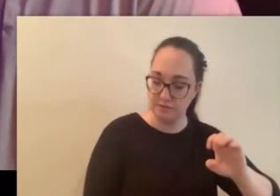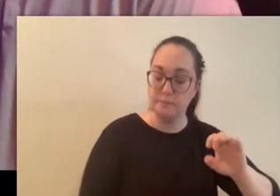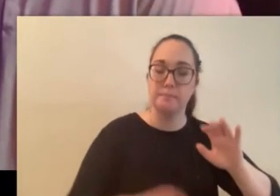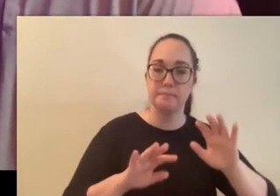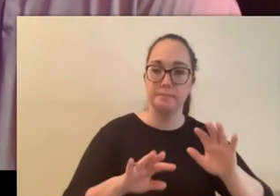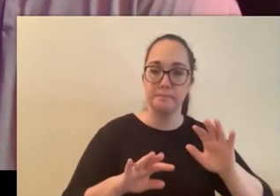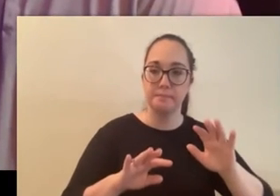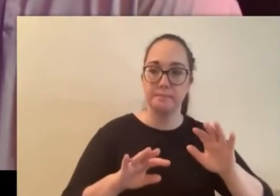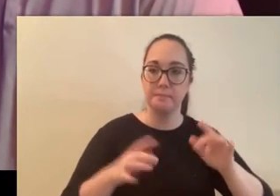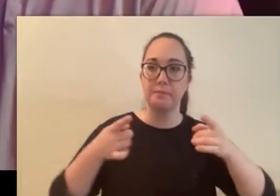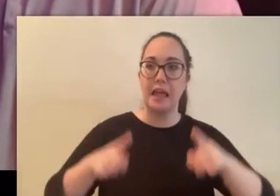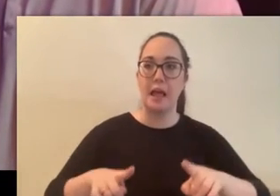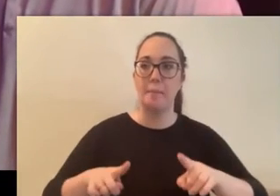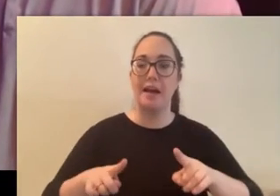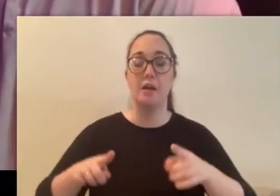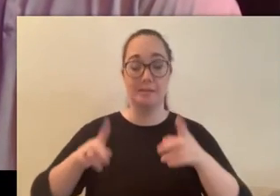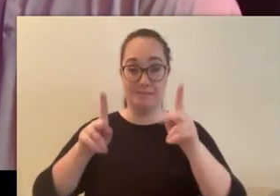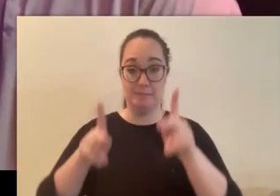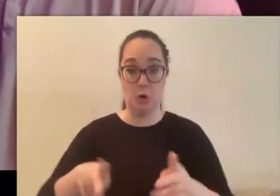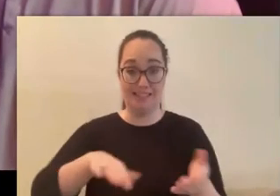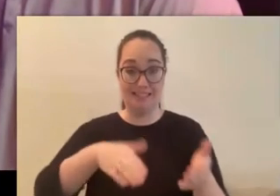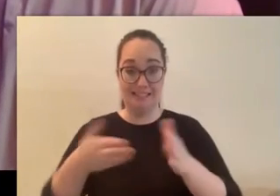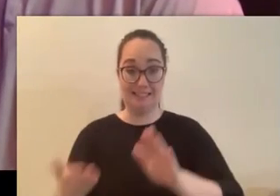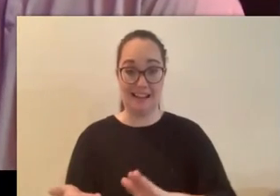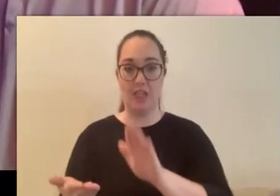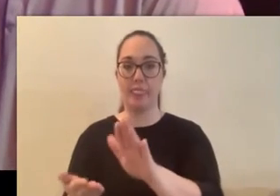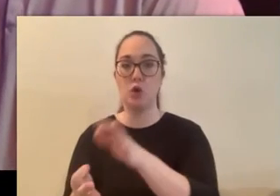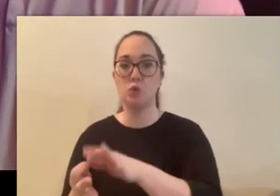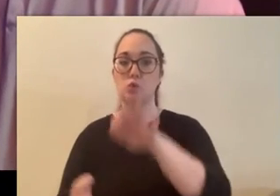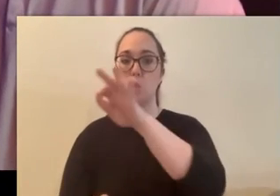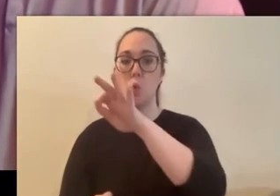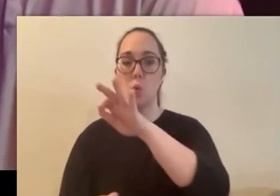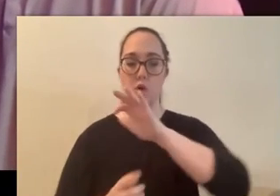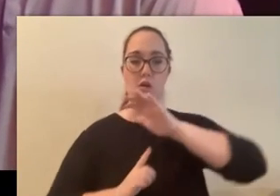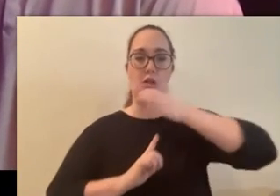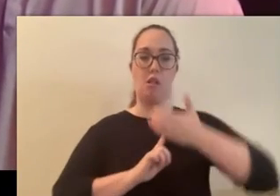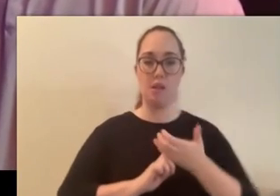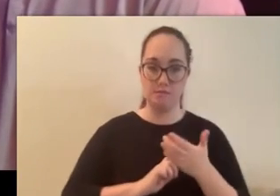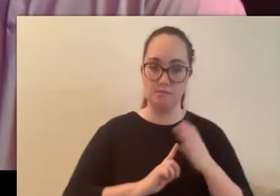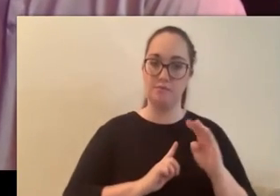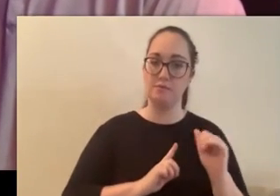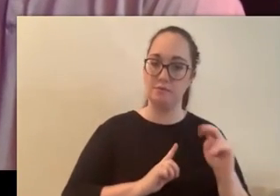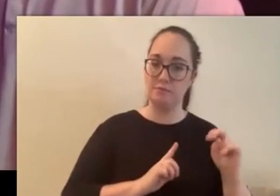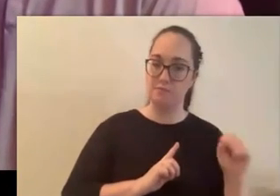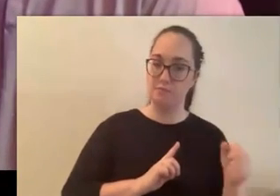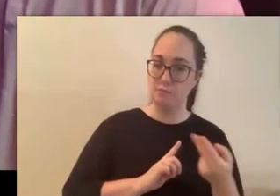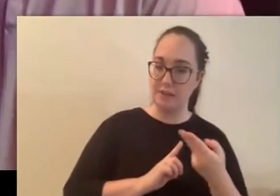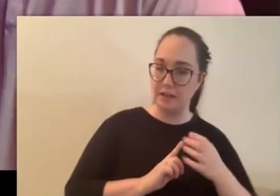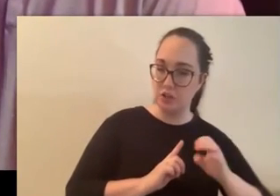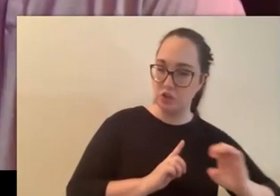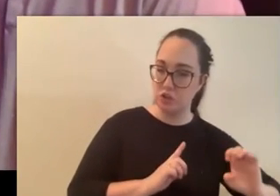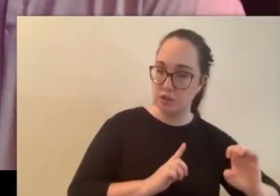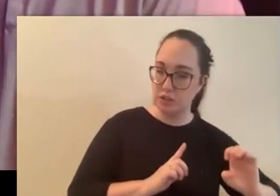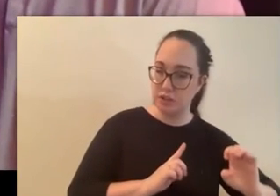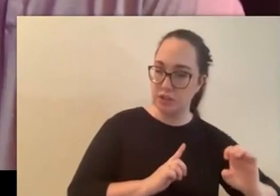the person that died or is it there to